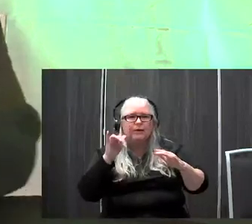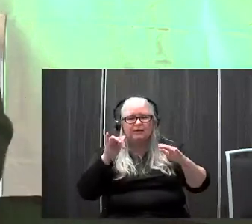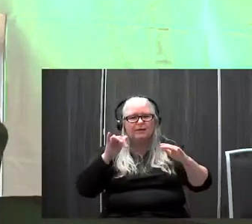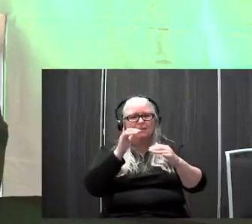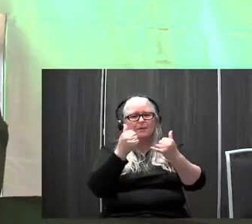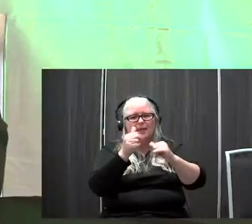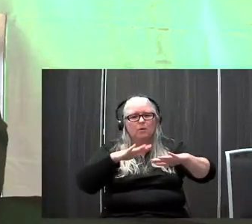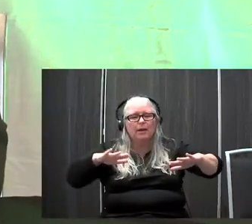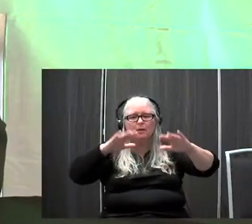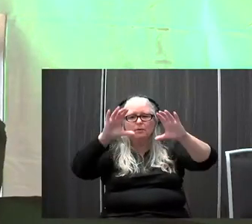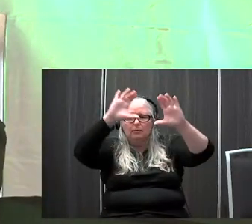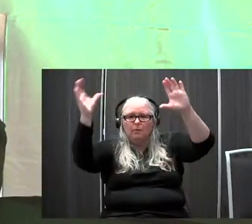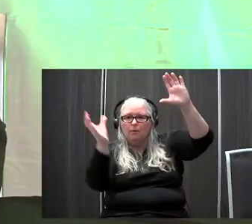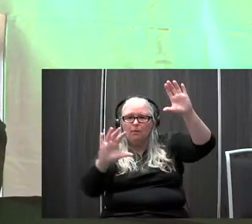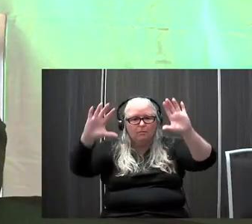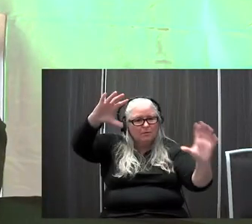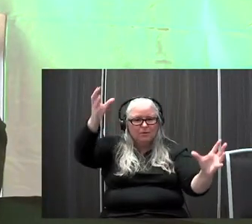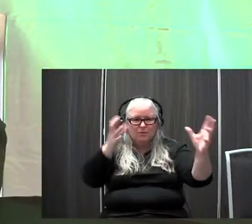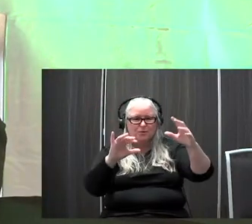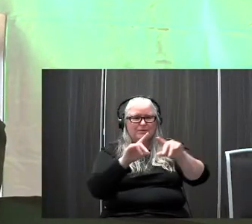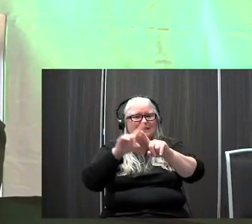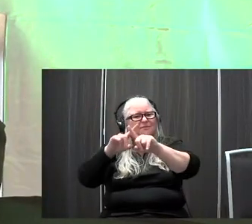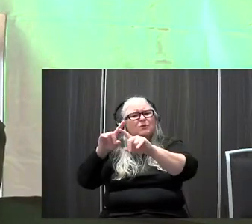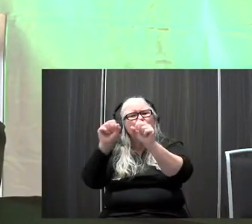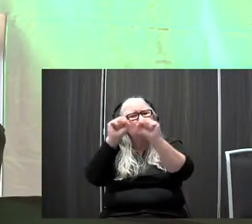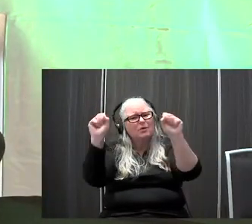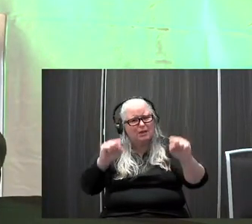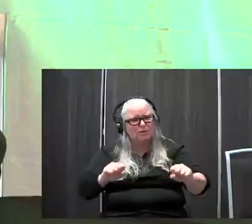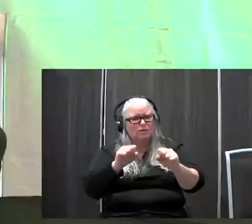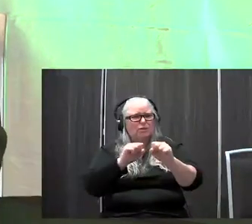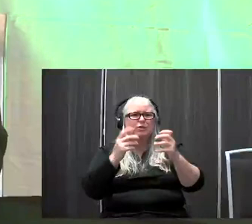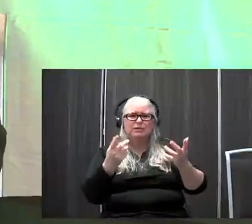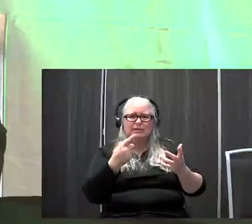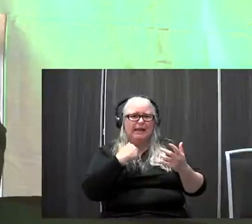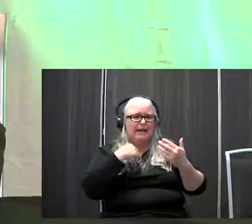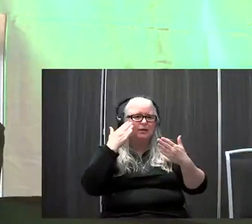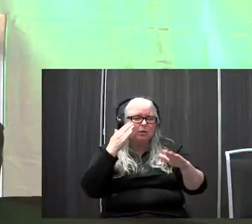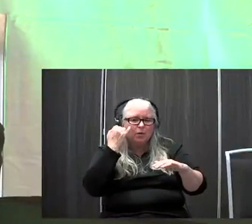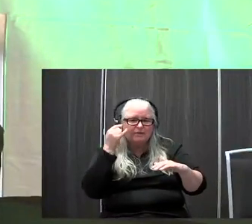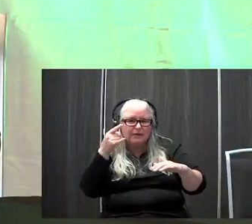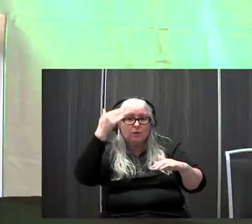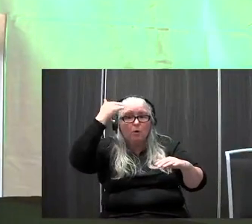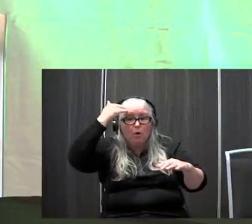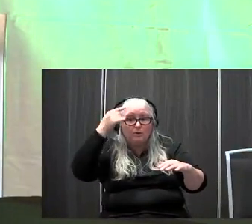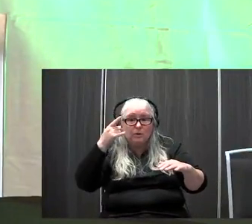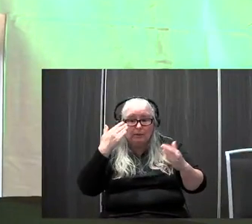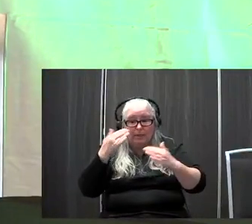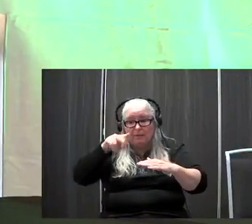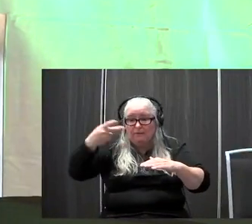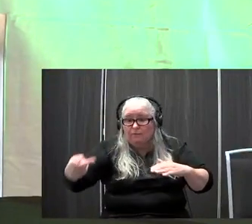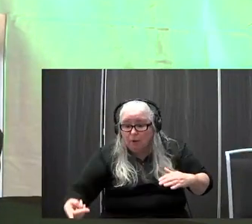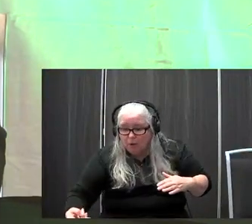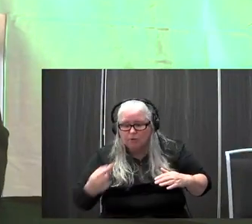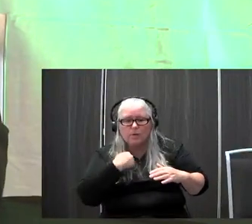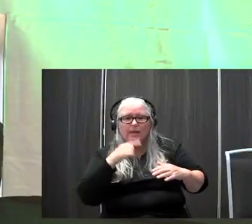of the playgrounds. Like, I don't know that he would know that that's a big opening and he would fall out of that. So that might be a place where you kind of